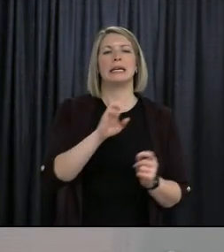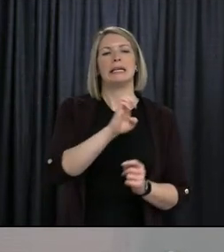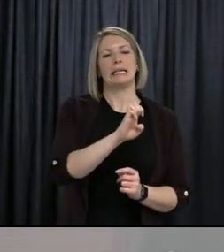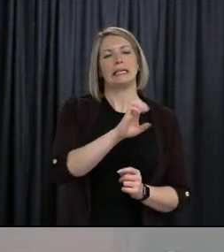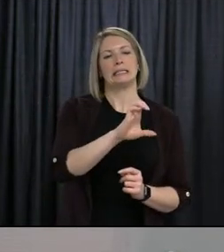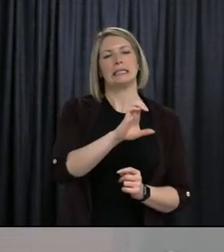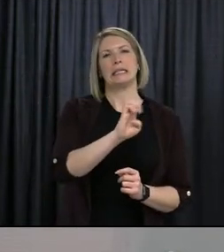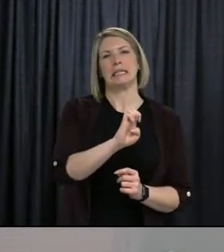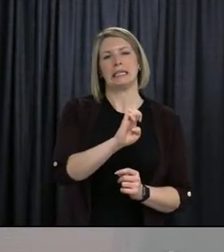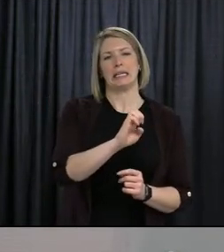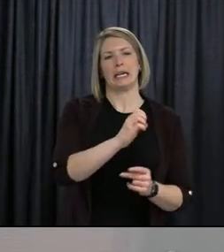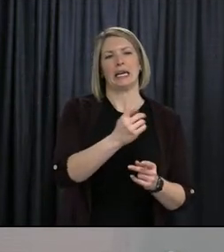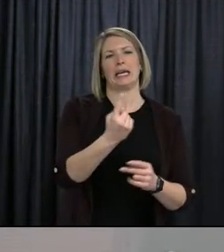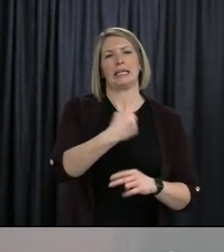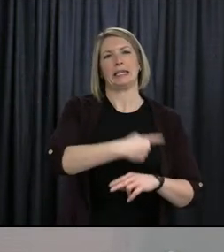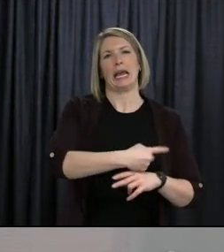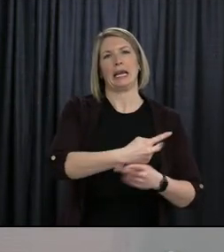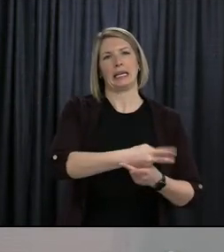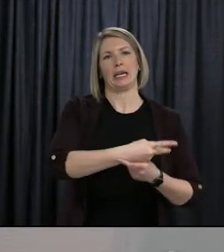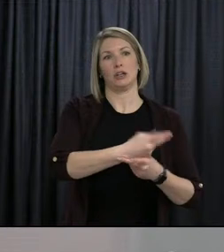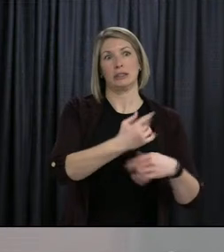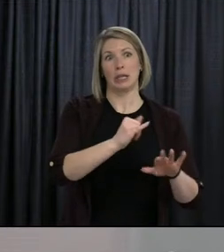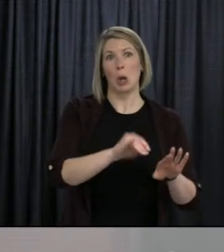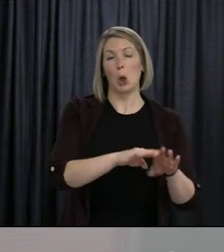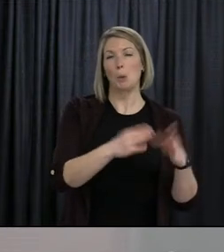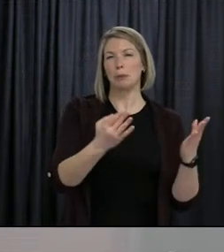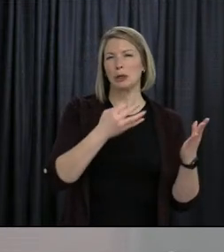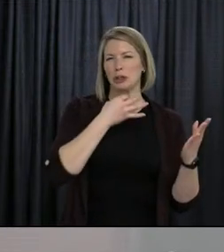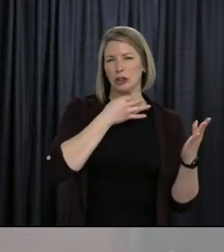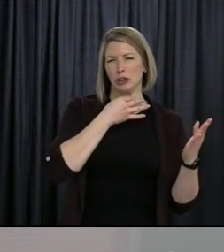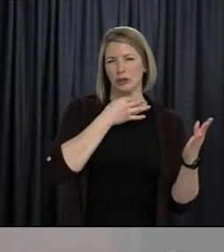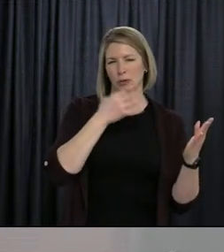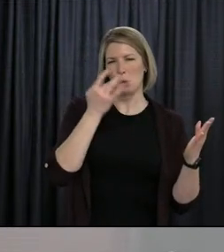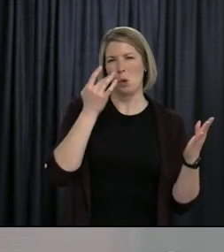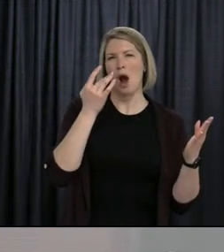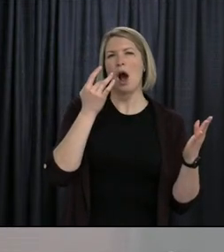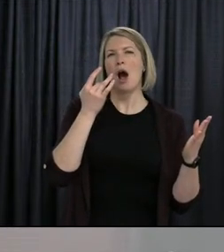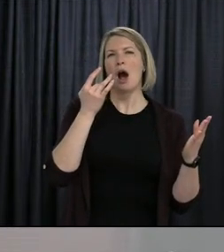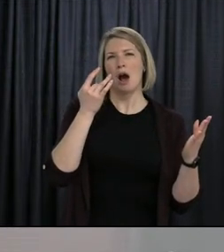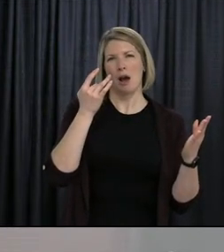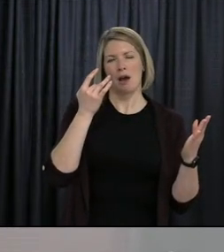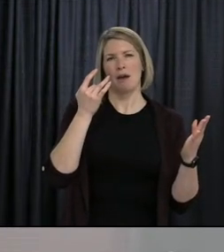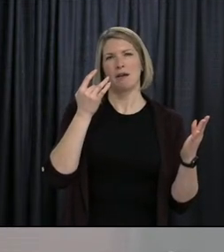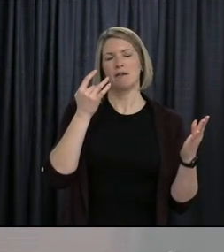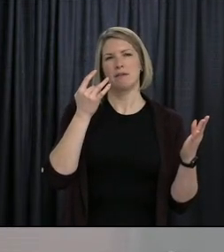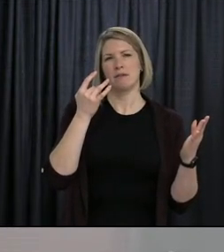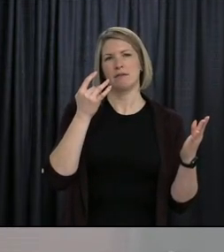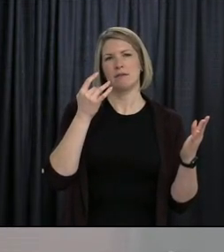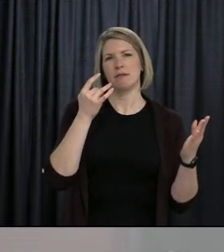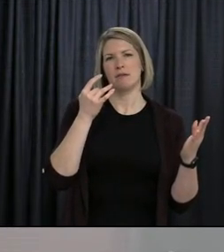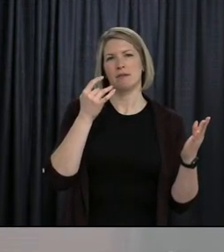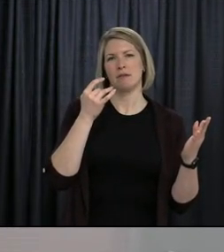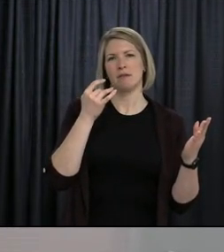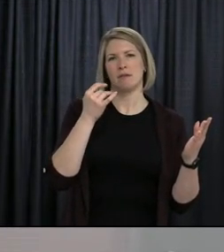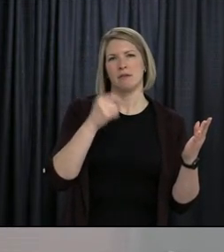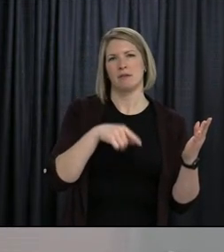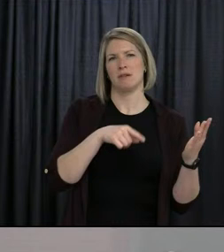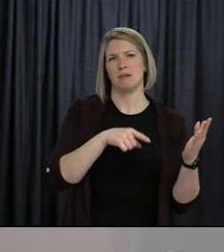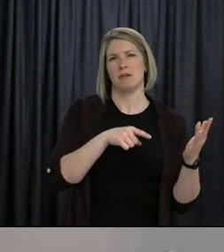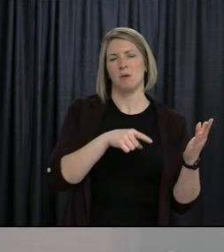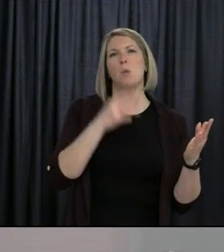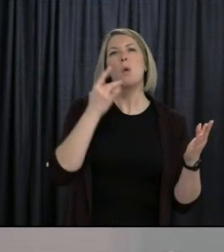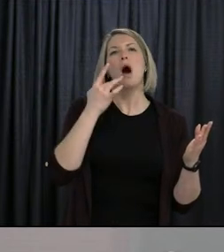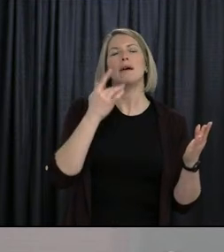were still open. So I was just wondering why and how are we ensure that this is not a form